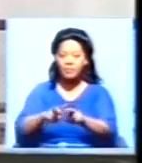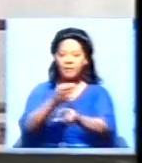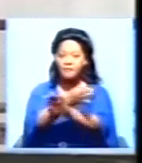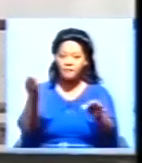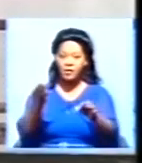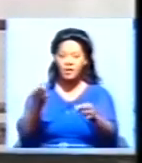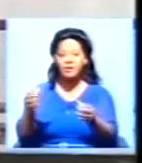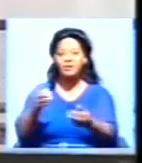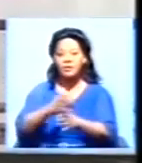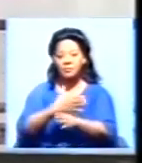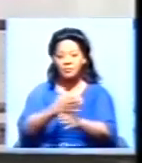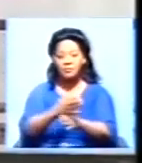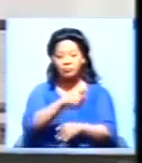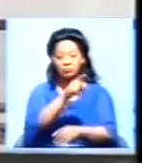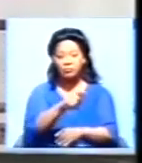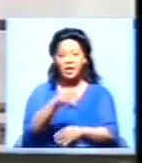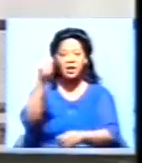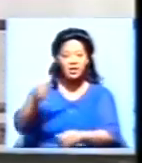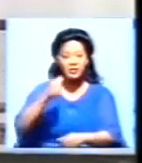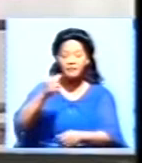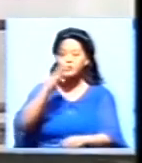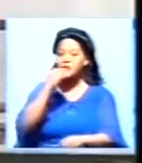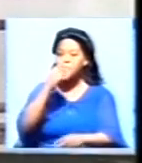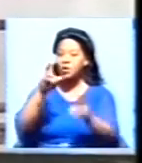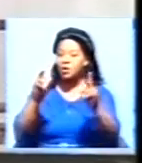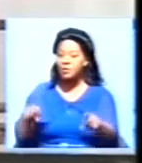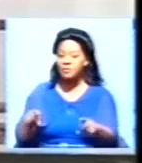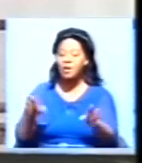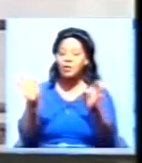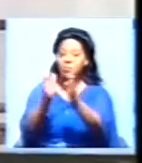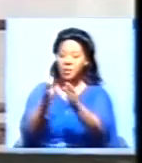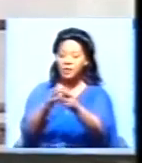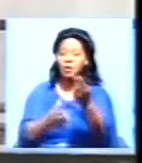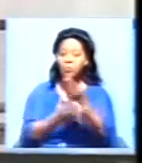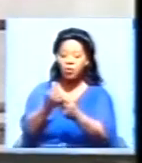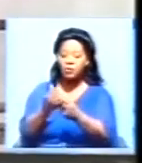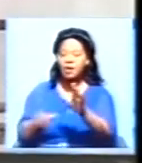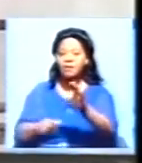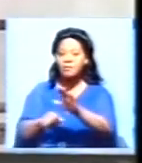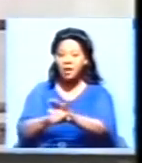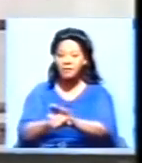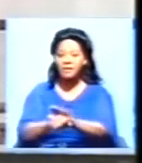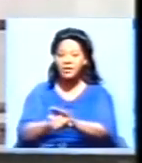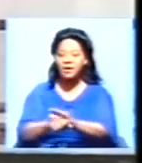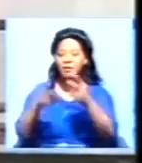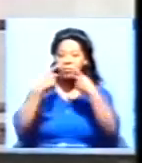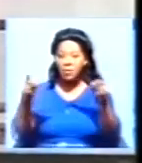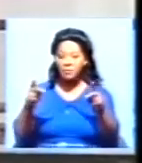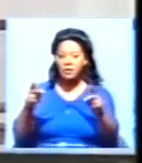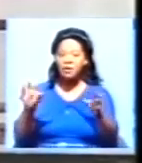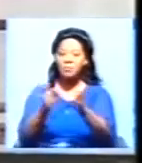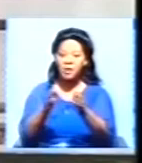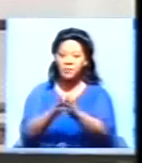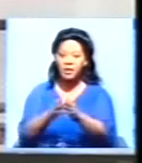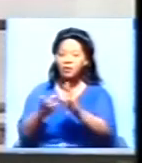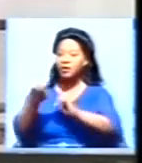Ms Mbamlenga, is also chief government spokesperson, says a meeting for both public and privately owned media will be convened